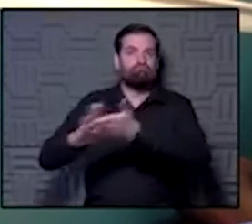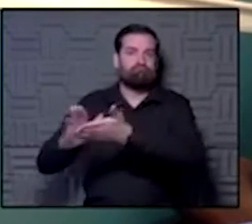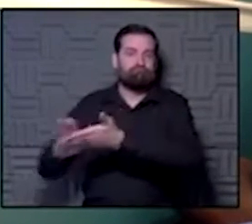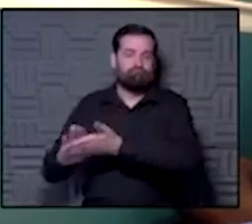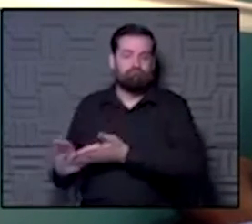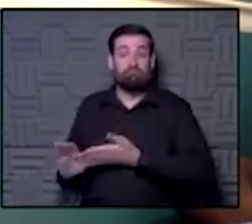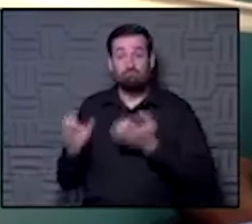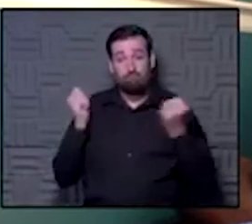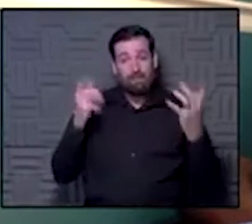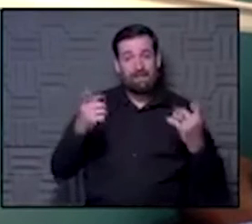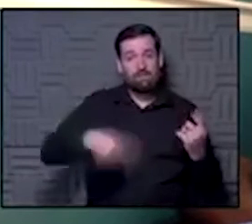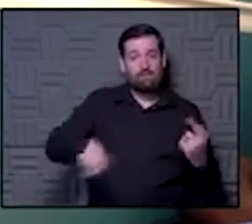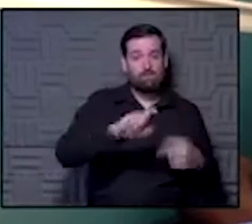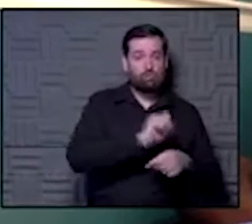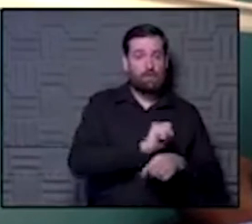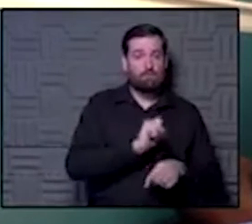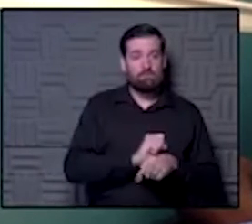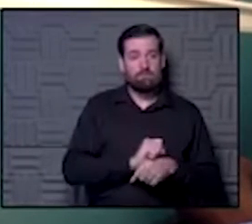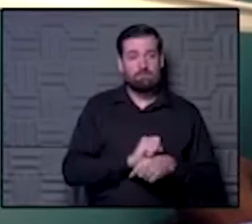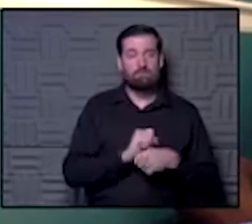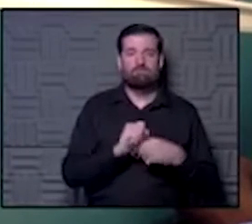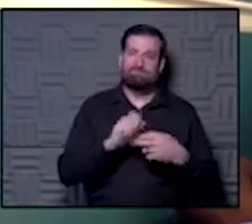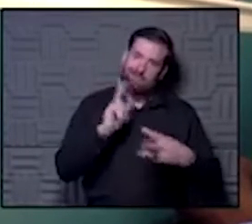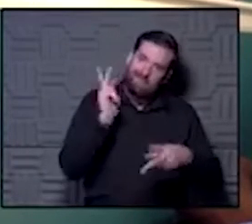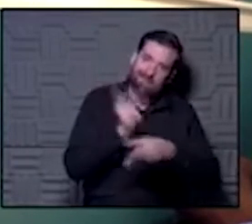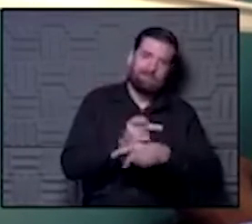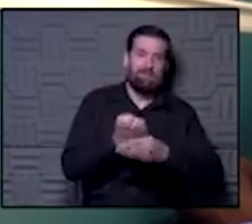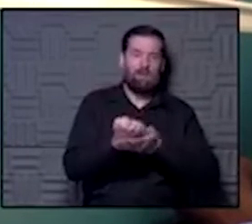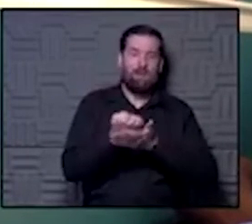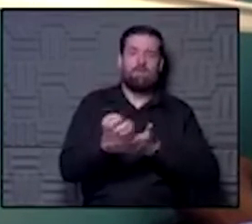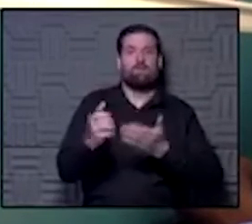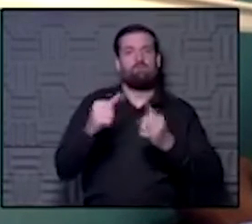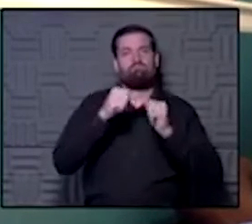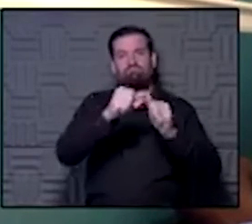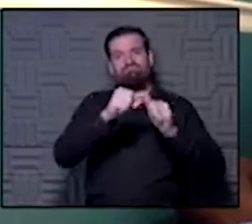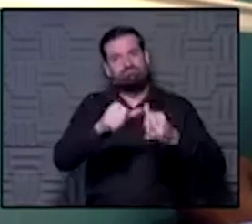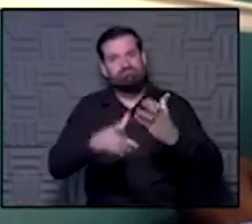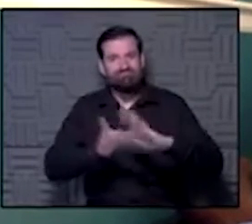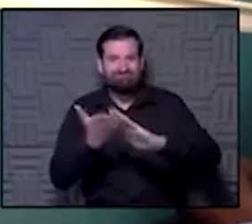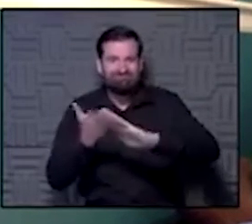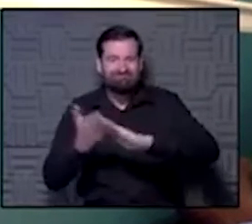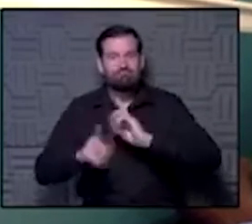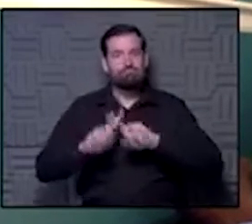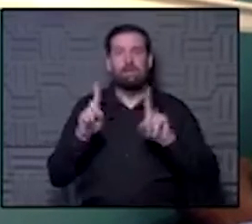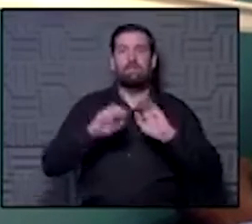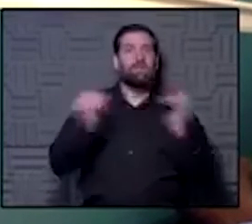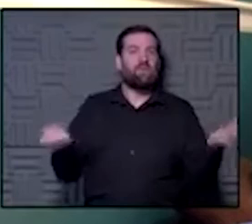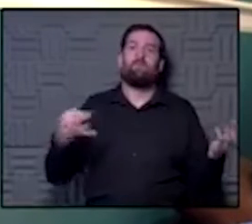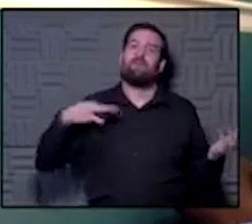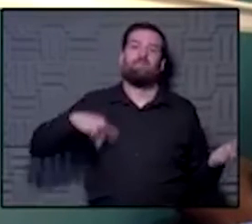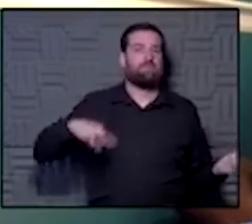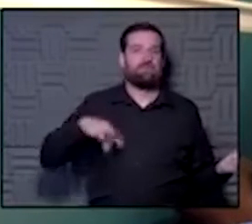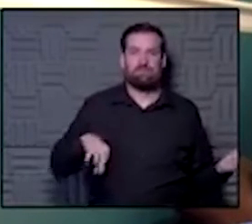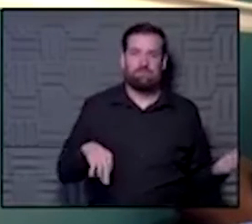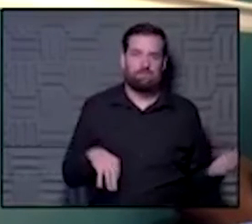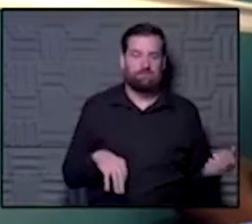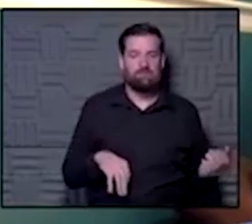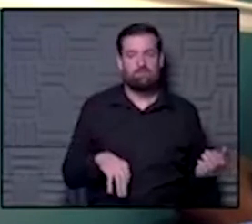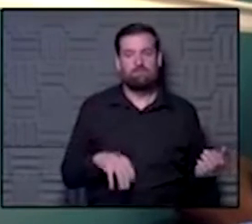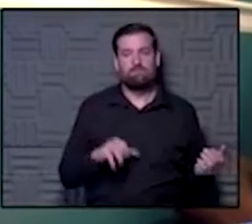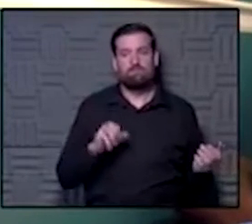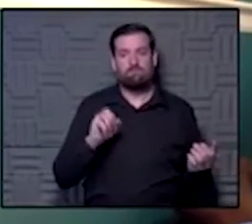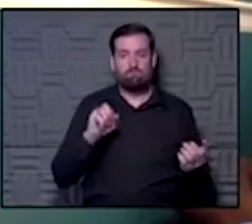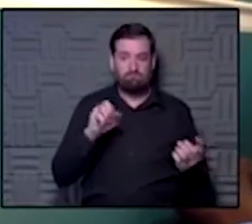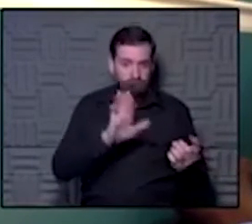And many of these jobs keep our economy running, but they don't have access to healthcare benefits or health